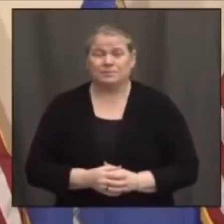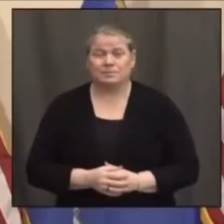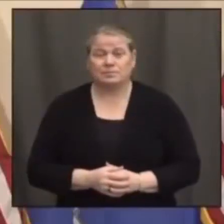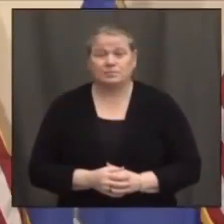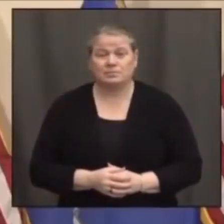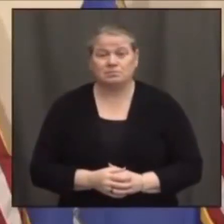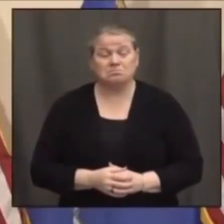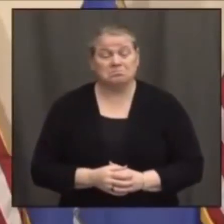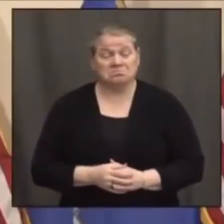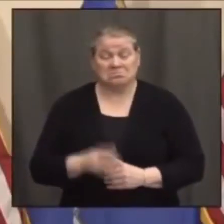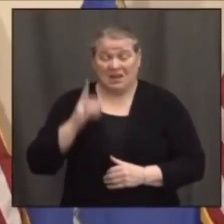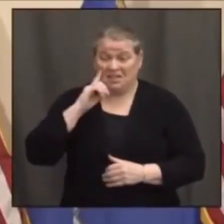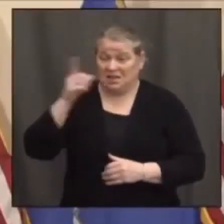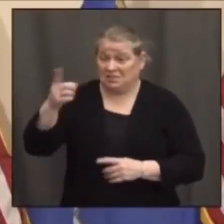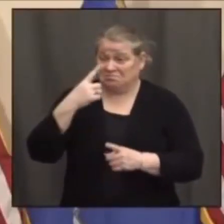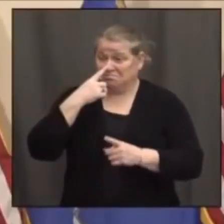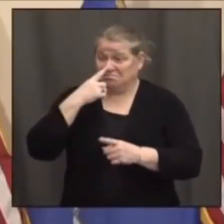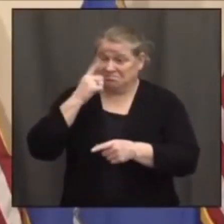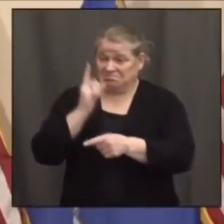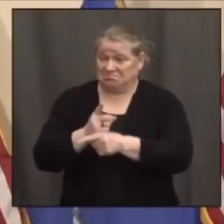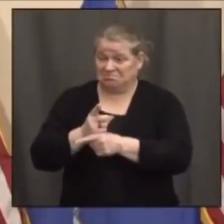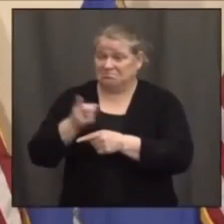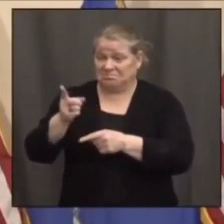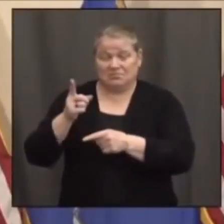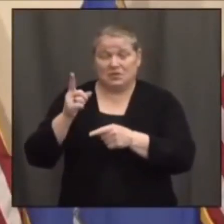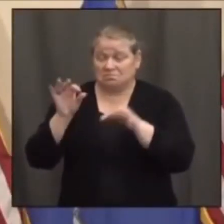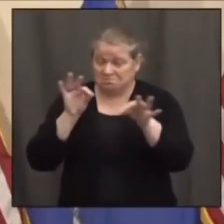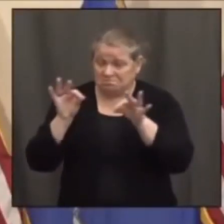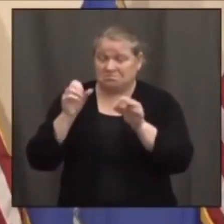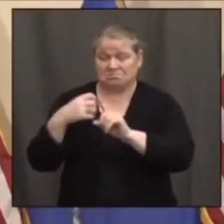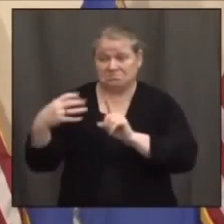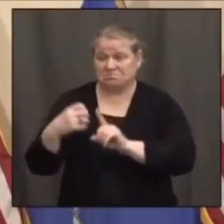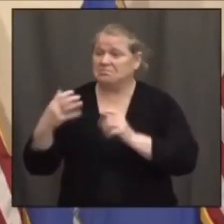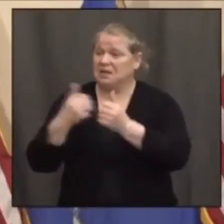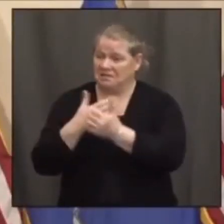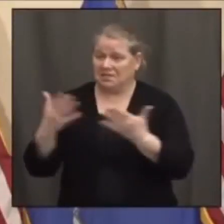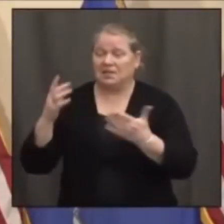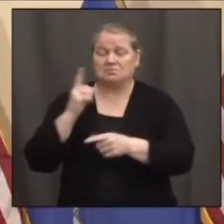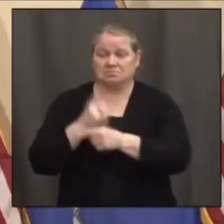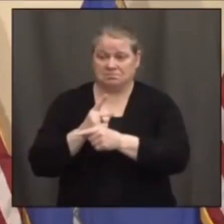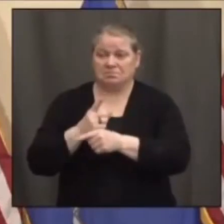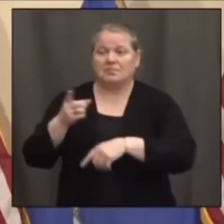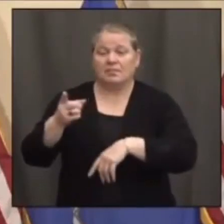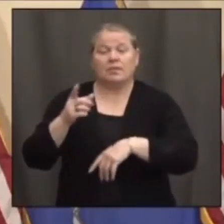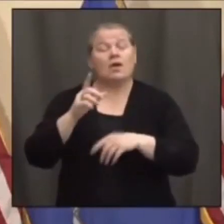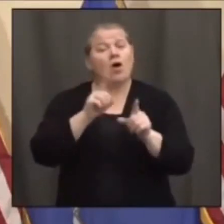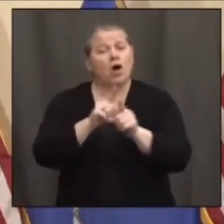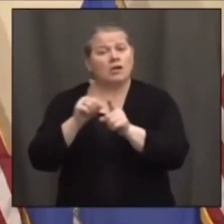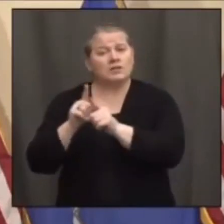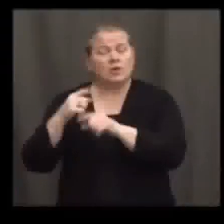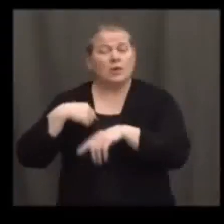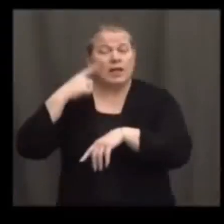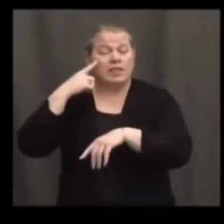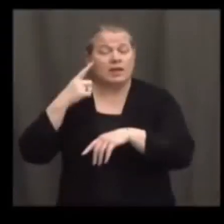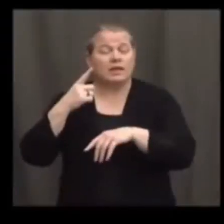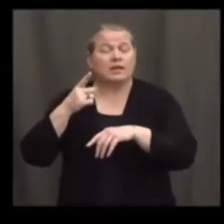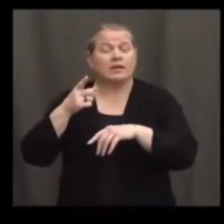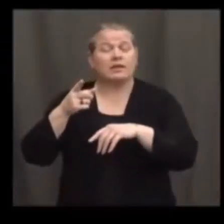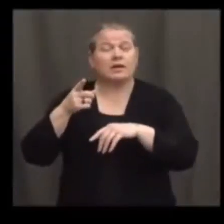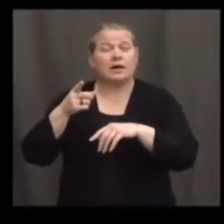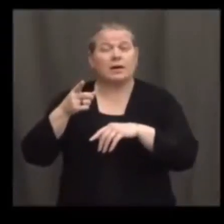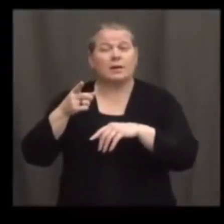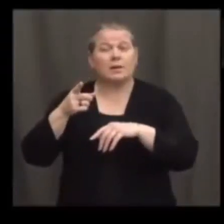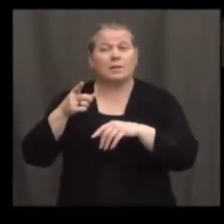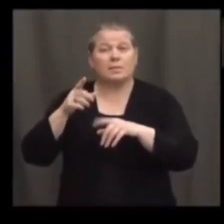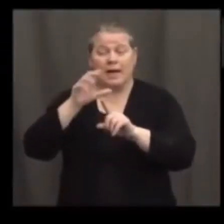No, not much. I think you've hit everything that needs to be hit. I think also the communication between those